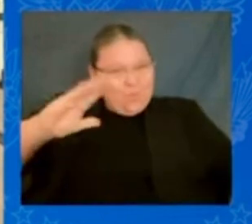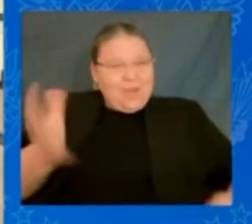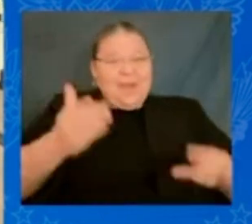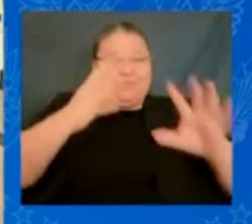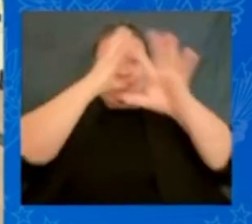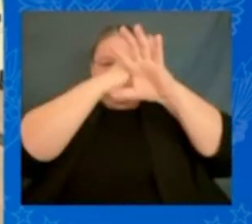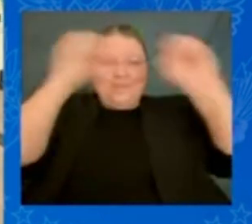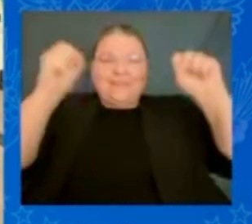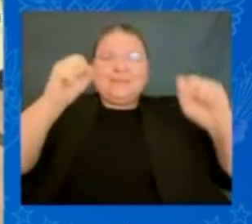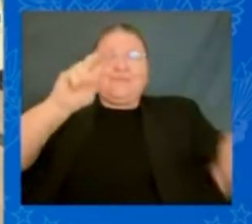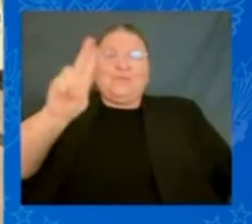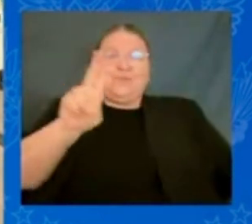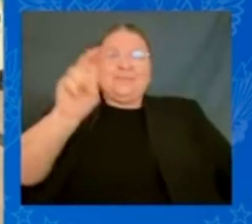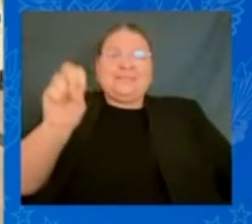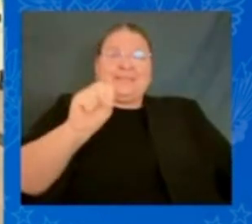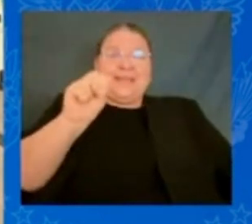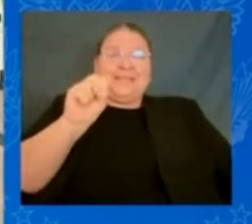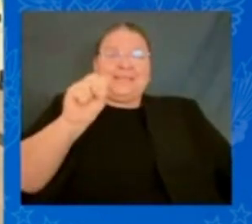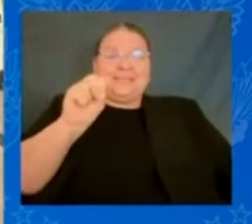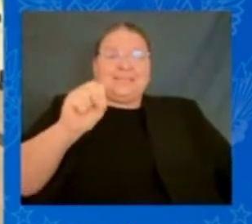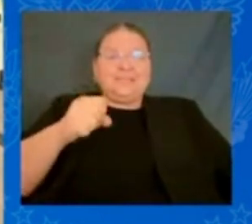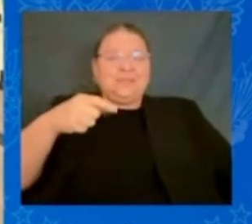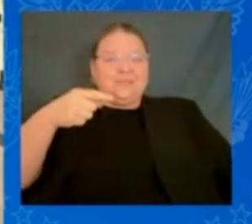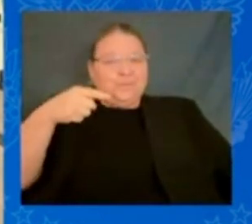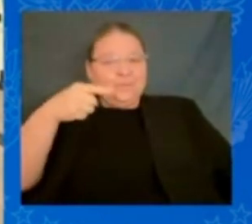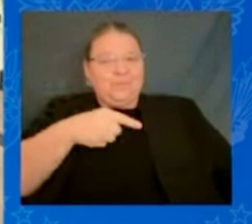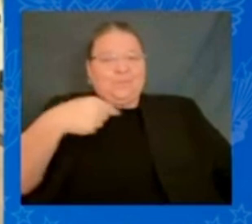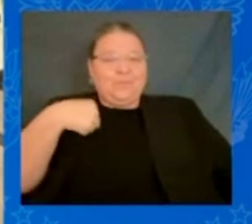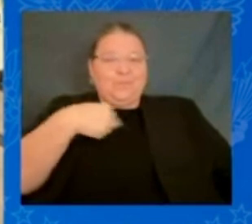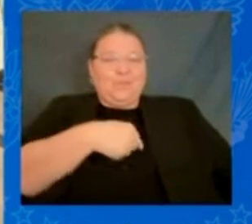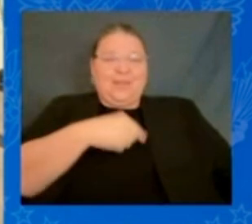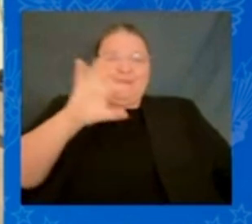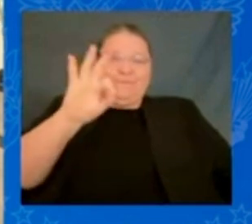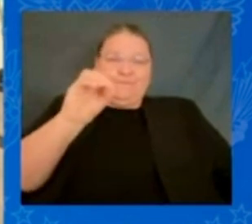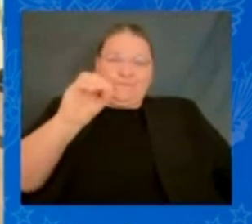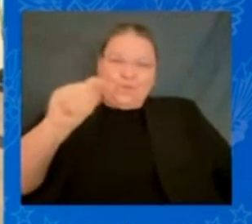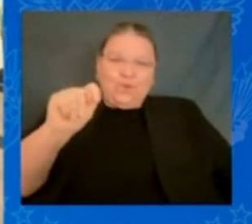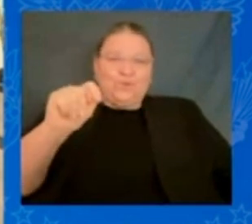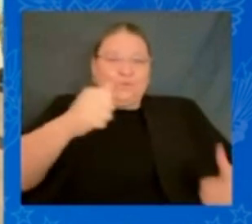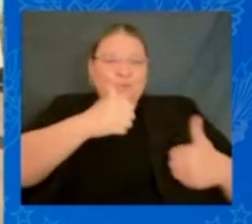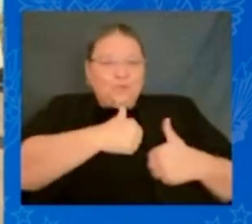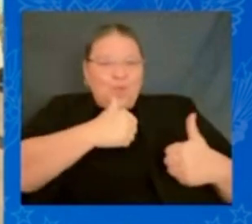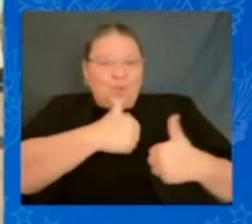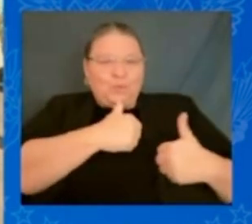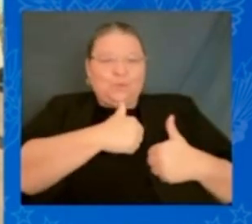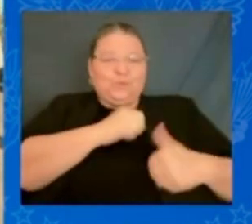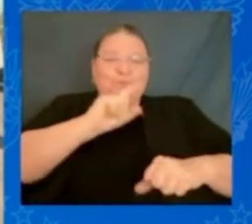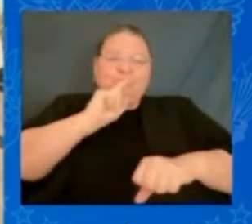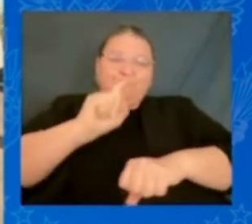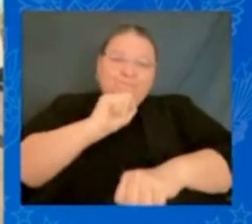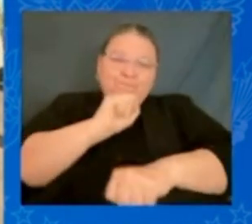a real foot soldier an authentic foot soldier Charles Malden